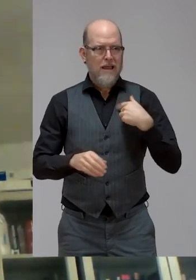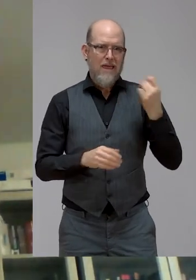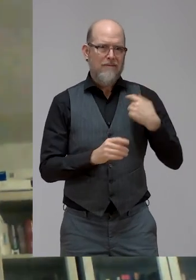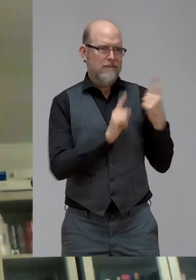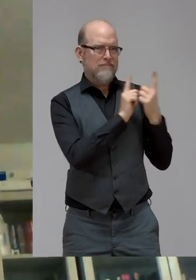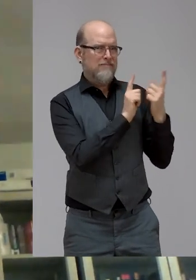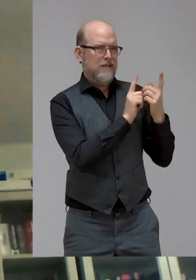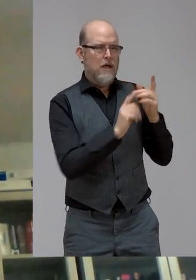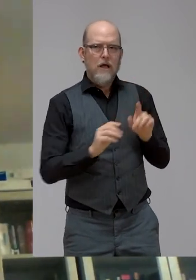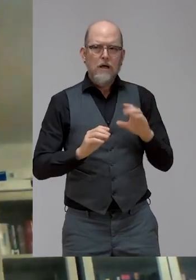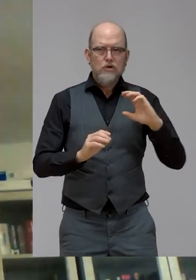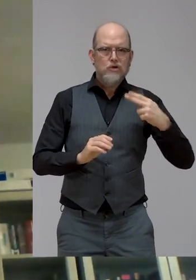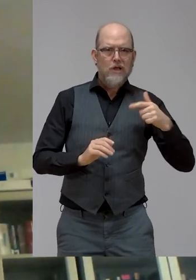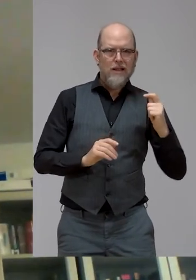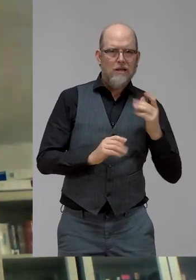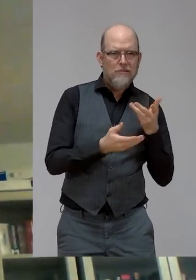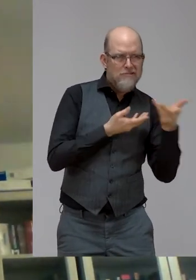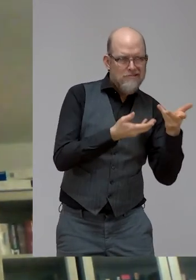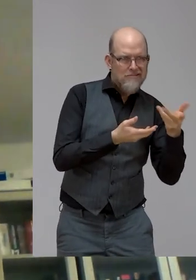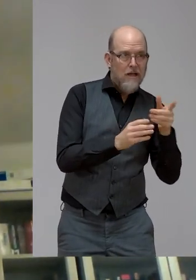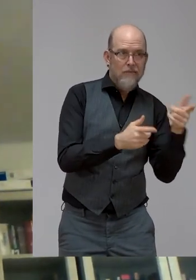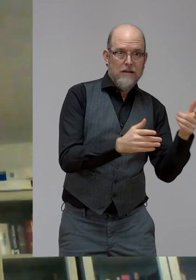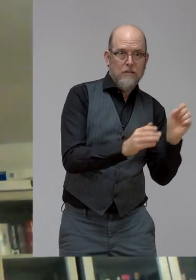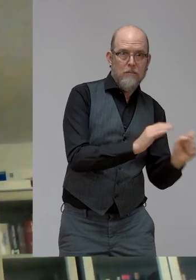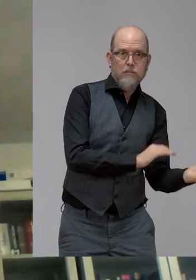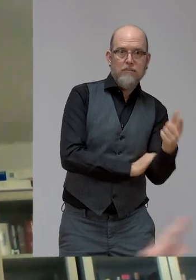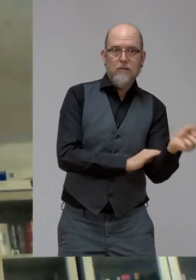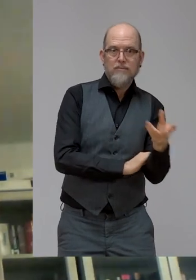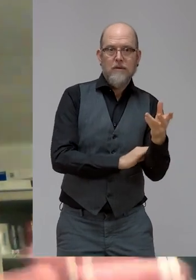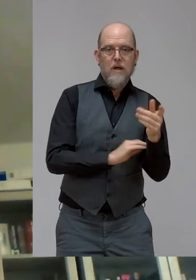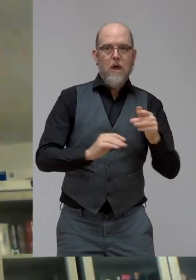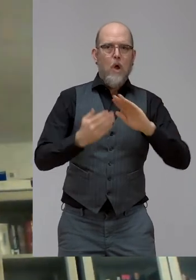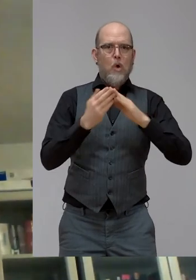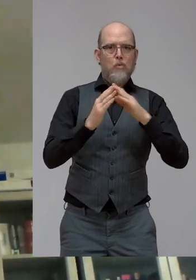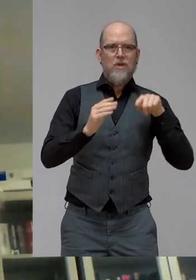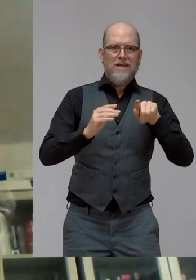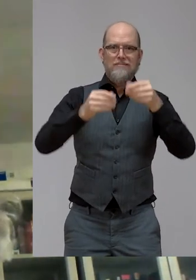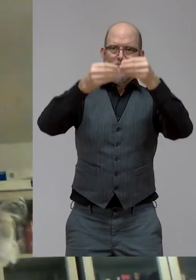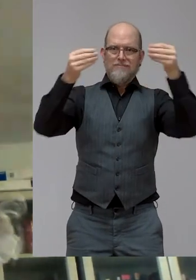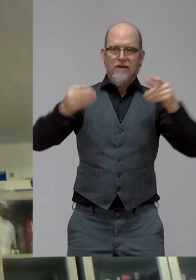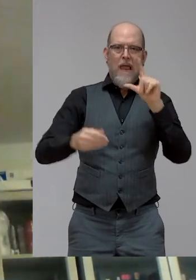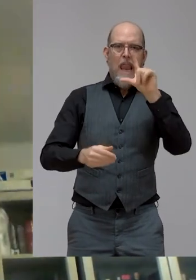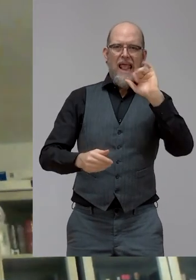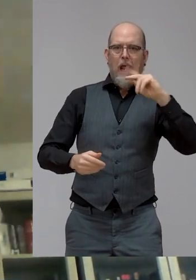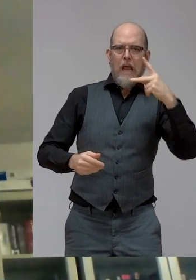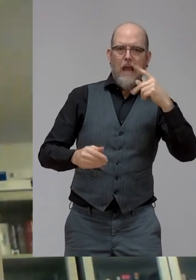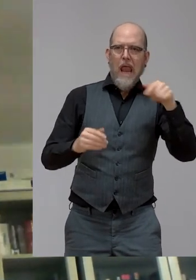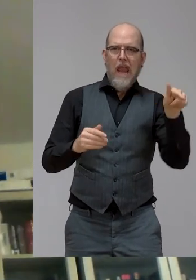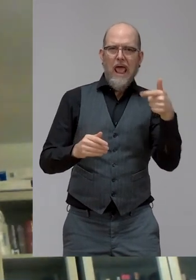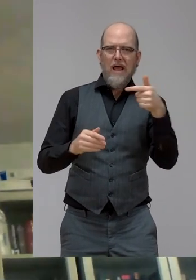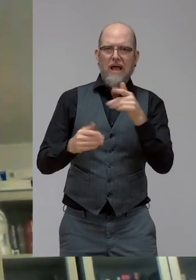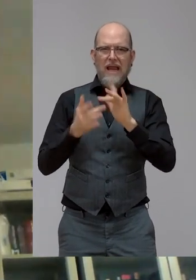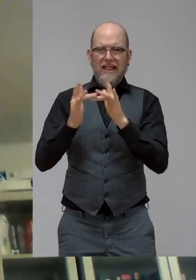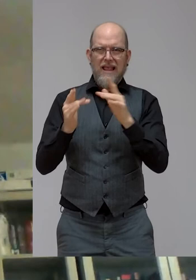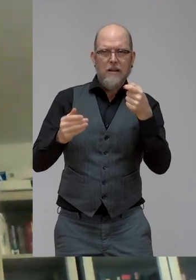session and on the community wall the link to the... I mean, have different links on our different websites of the